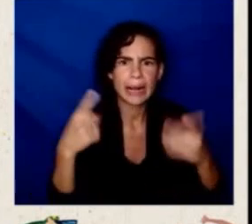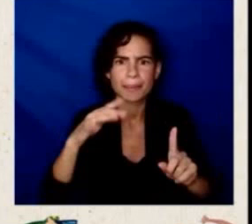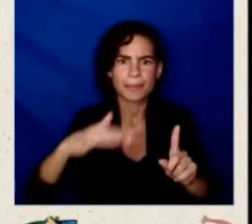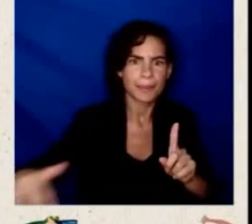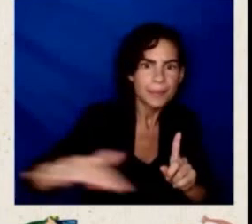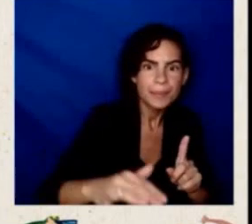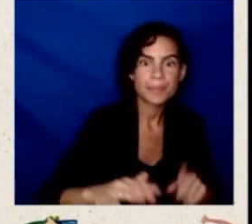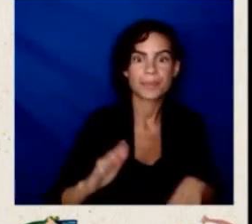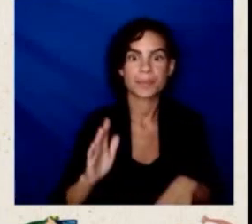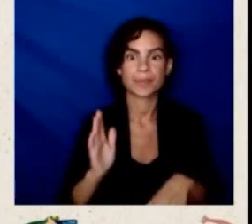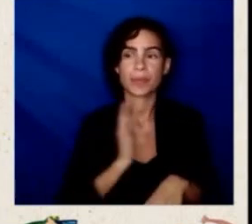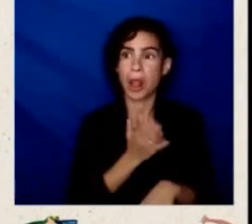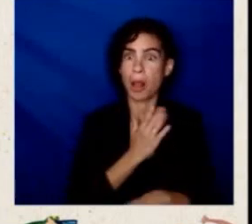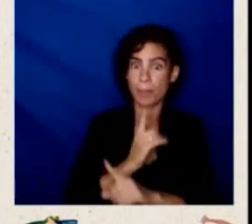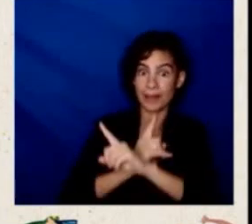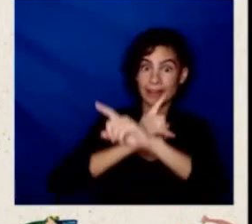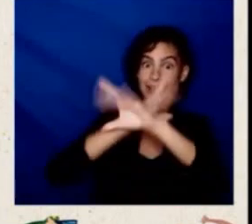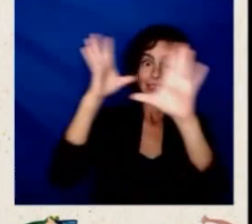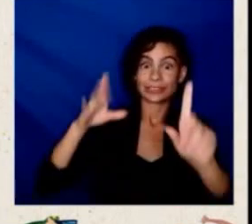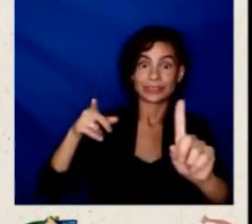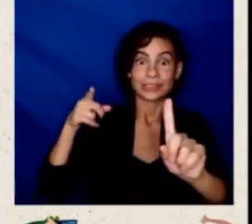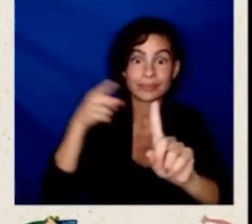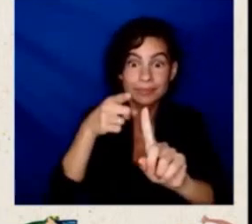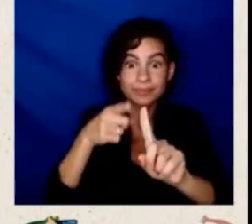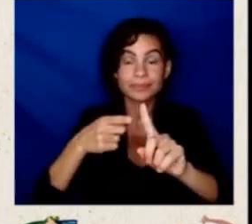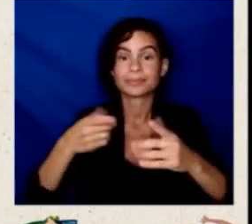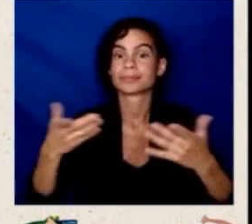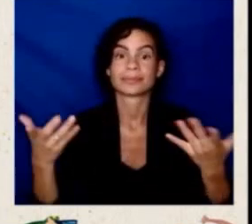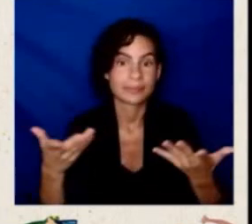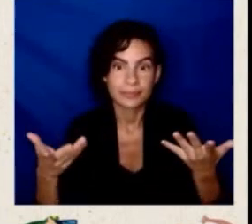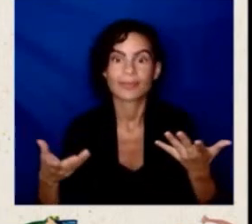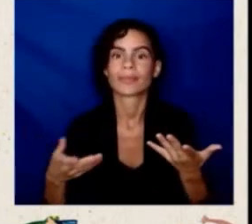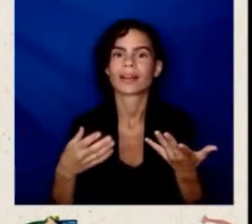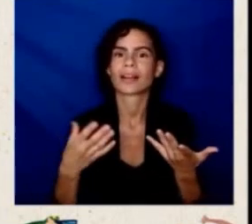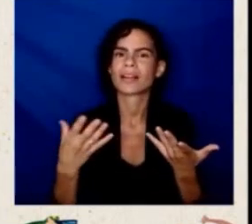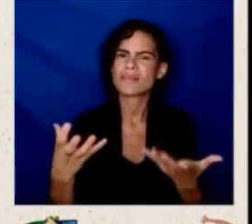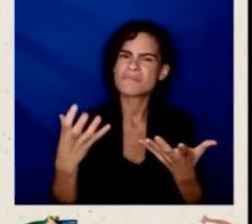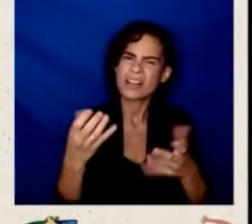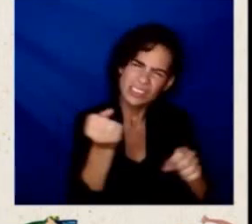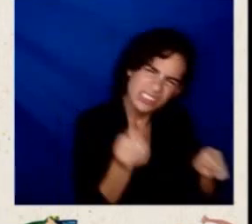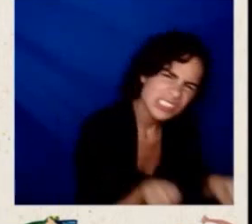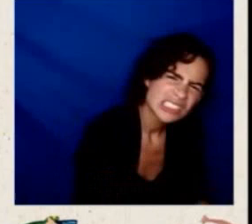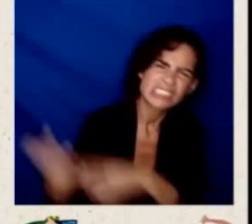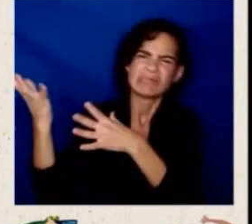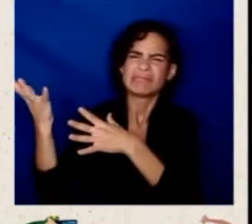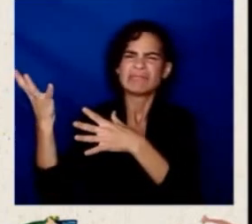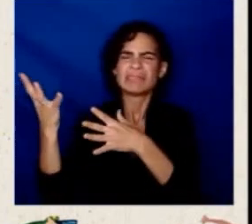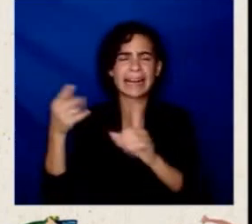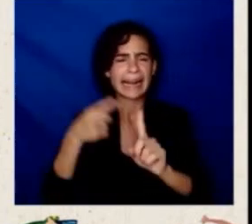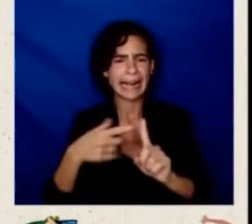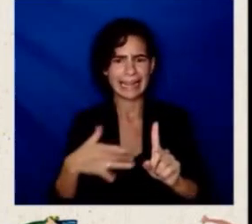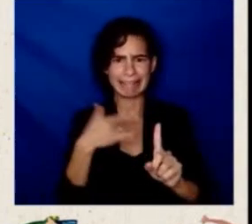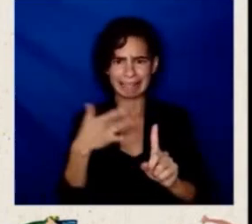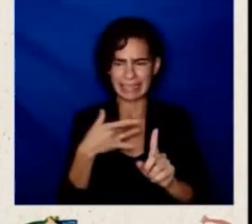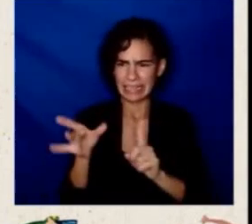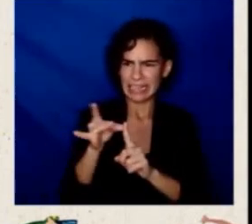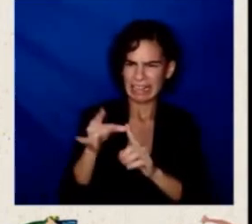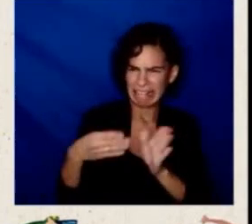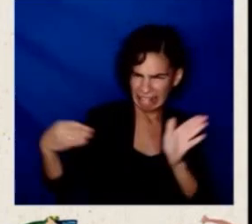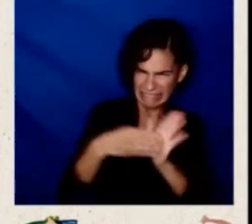the xenophobia and anti-immigrant sentiment and actions of past four years.